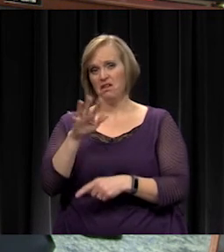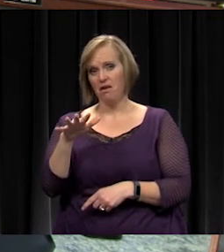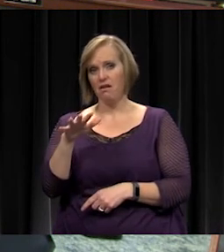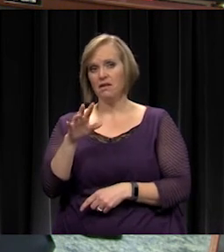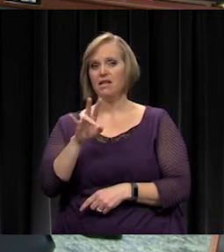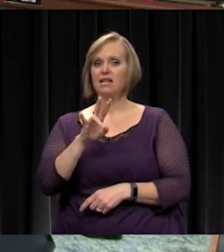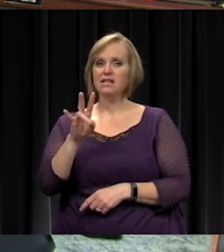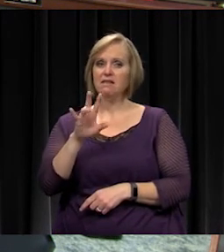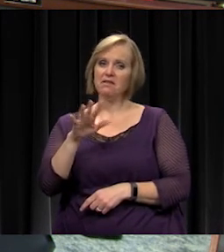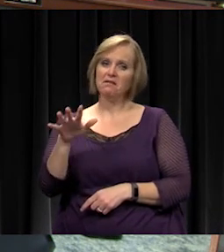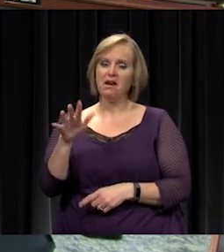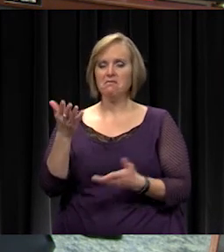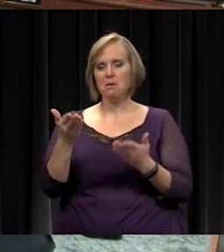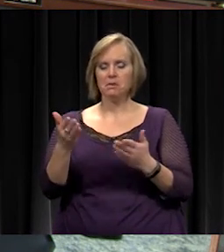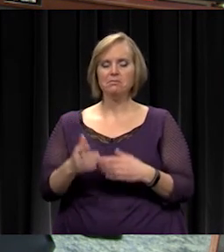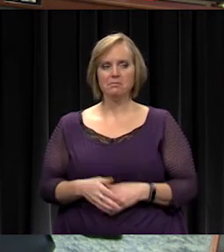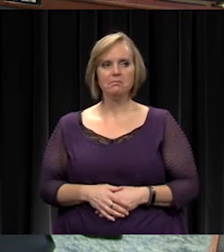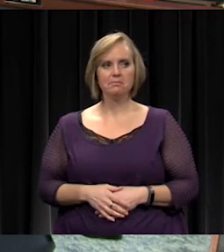Make it 7.55.